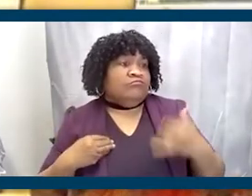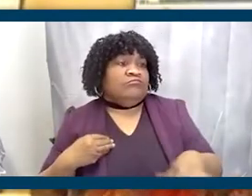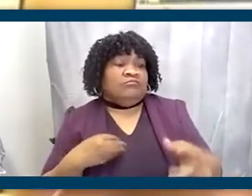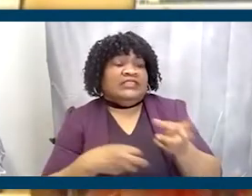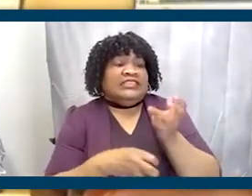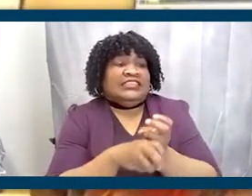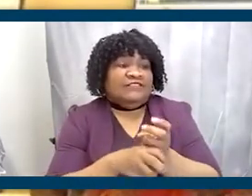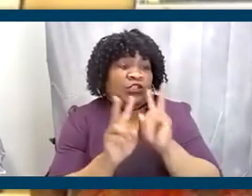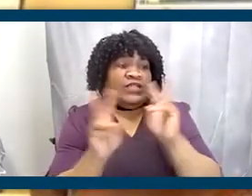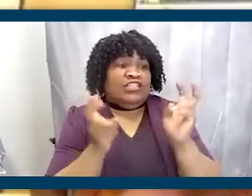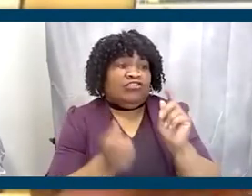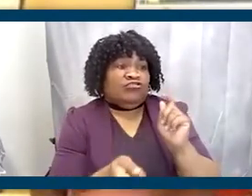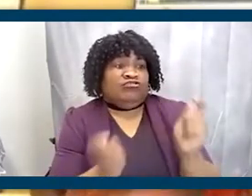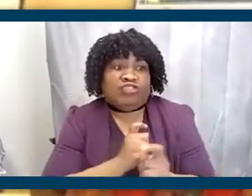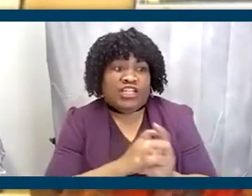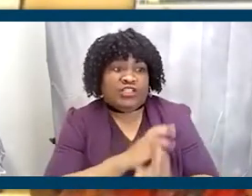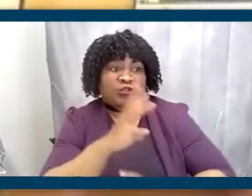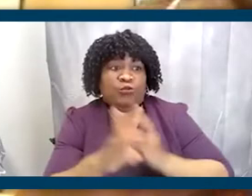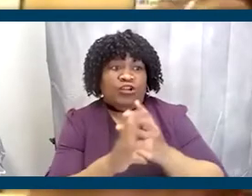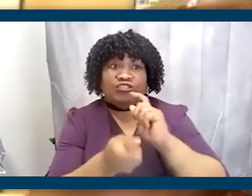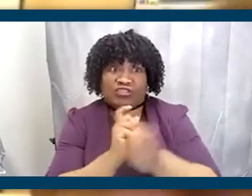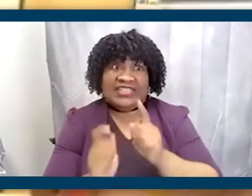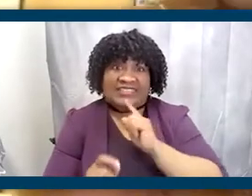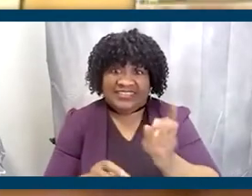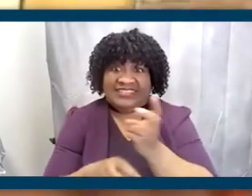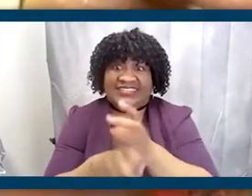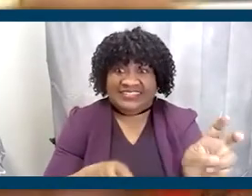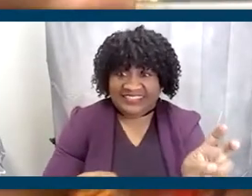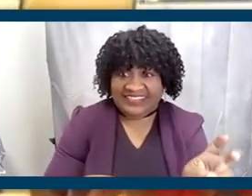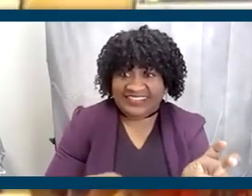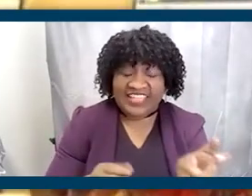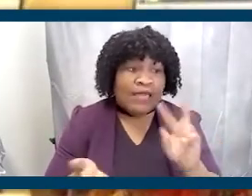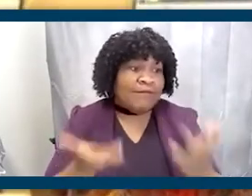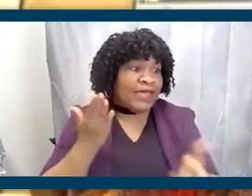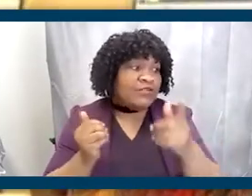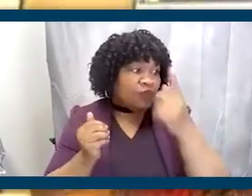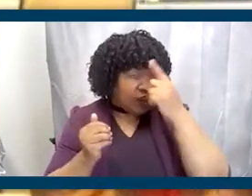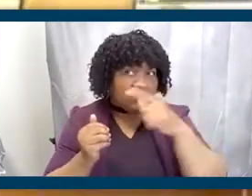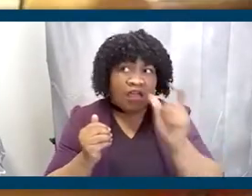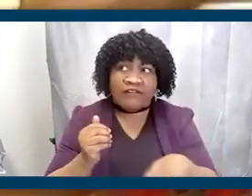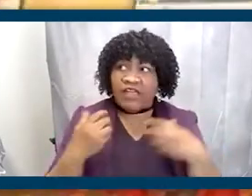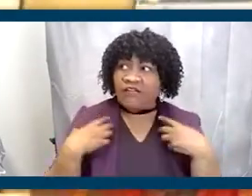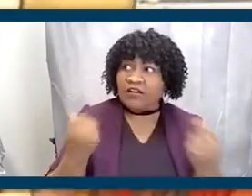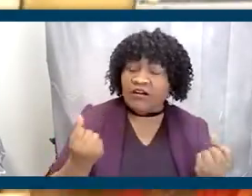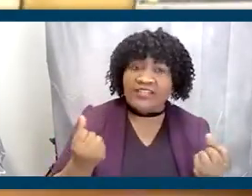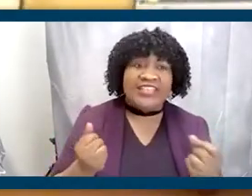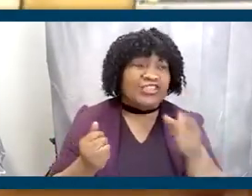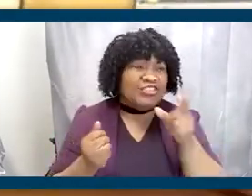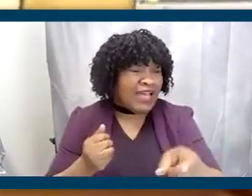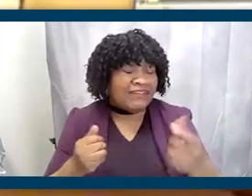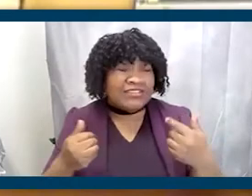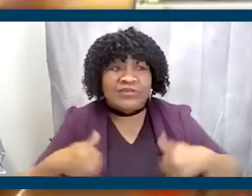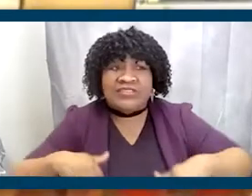and change the world, because when change is hard and not have to have courage that may require you to sacrifice